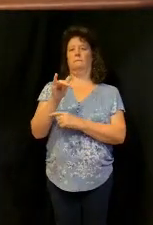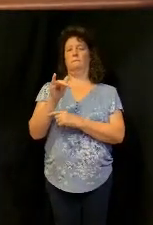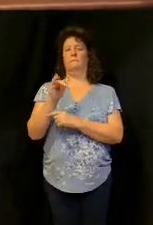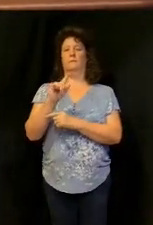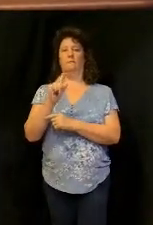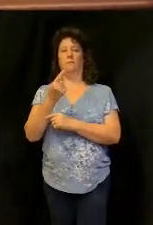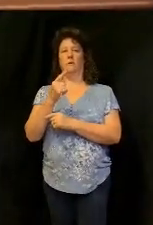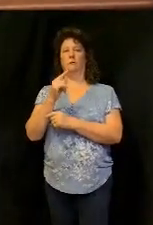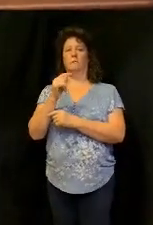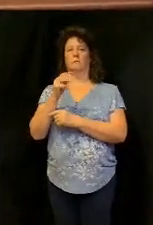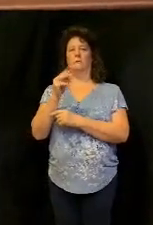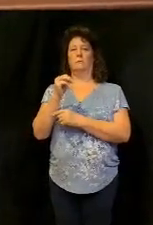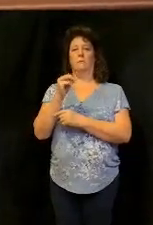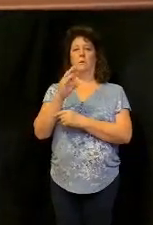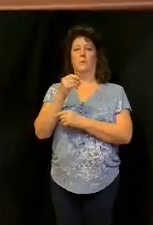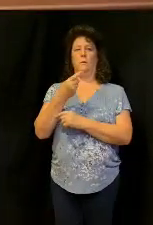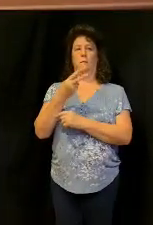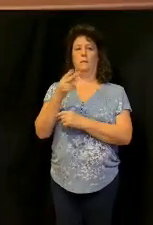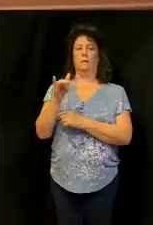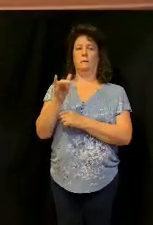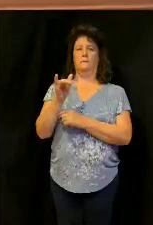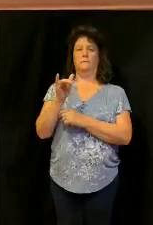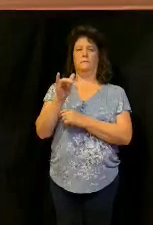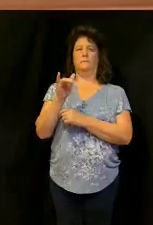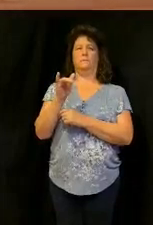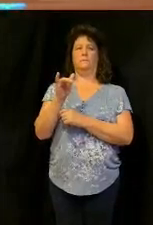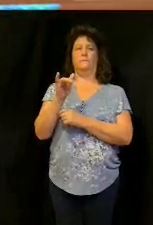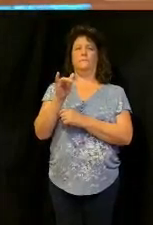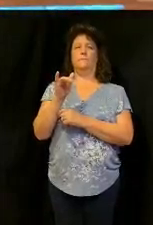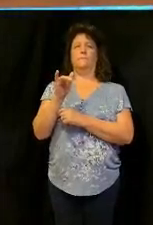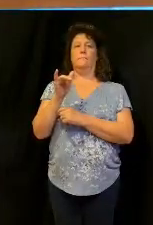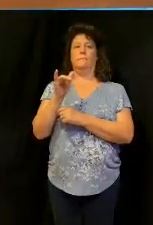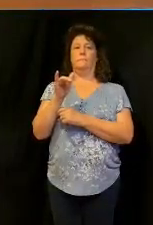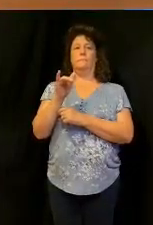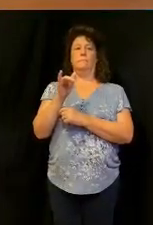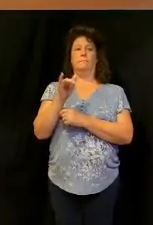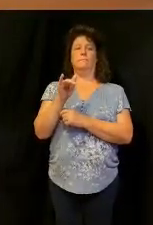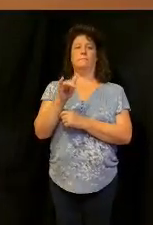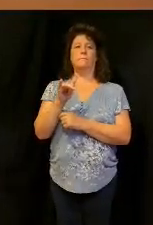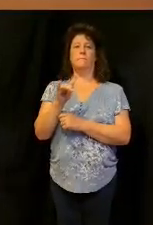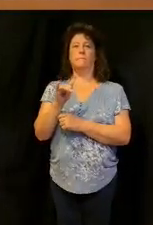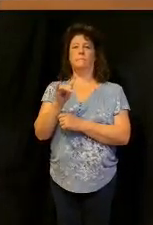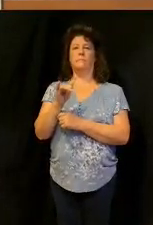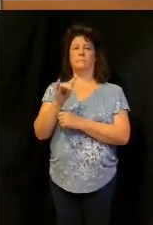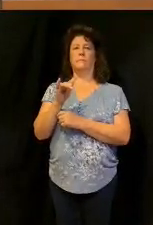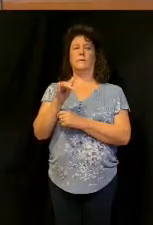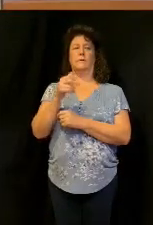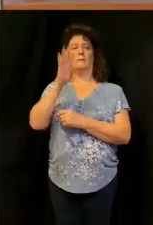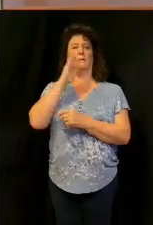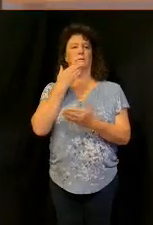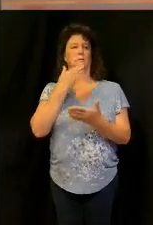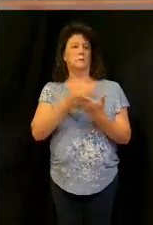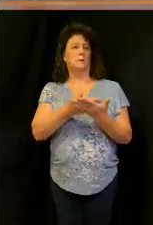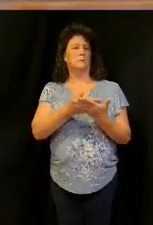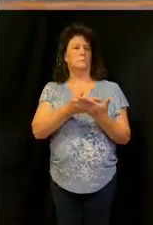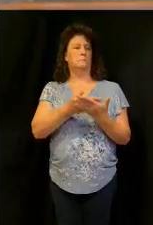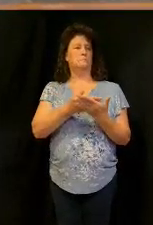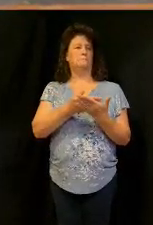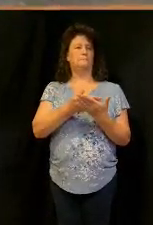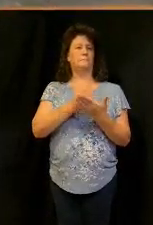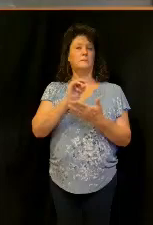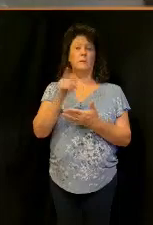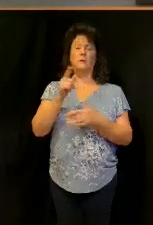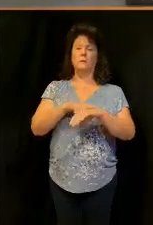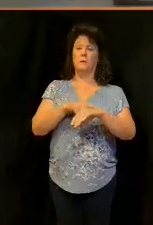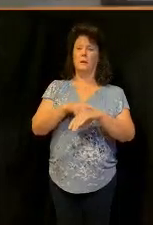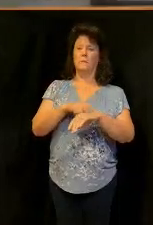you guys all right all right praise the lord god's good all the